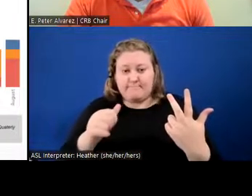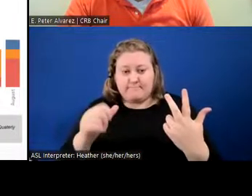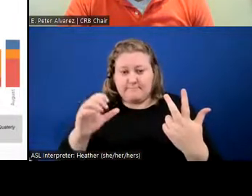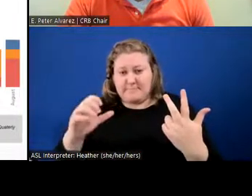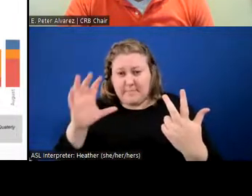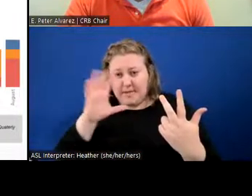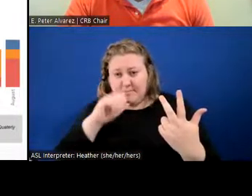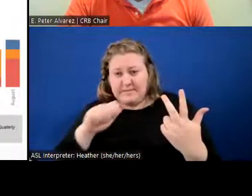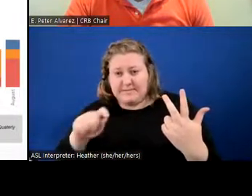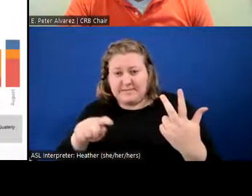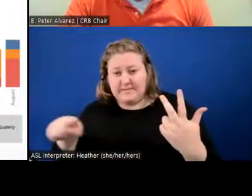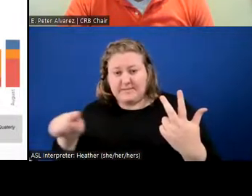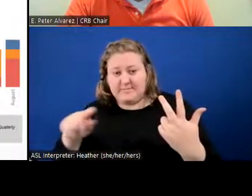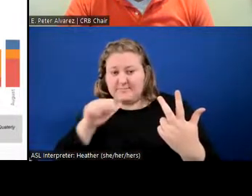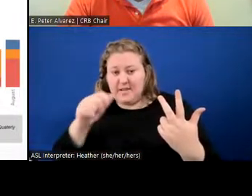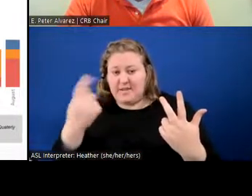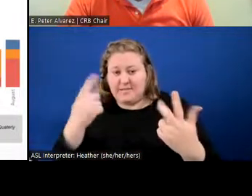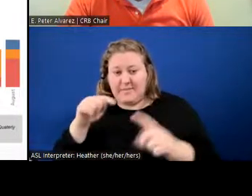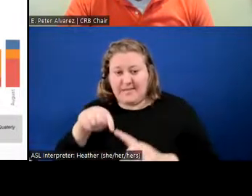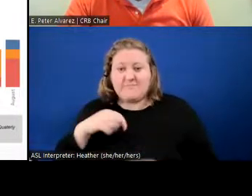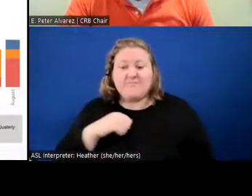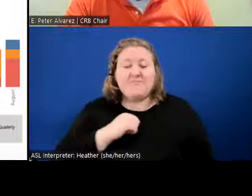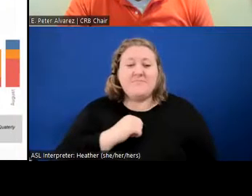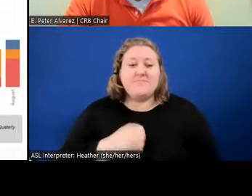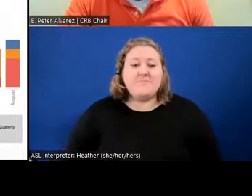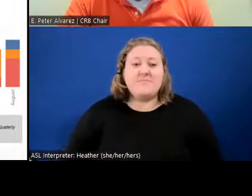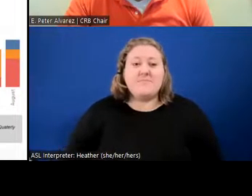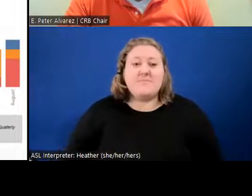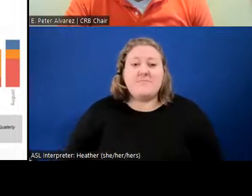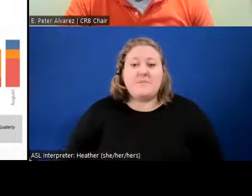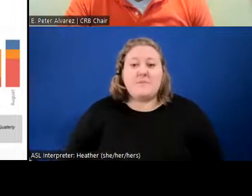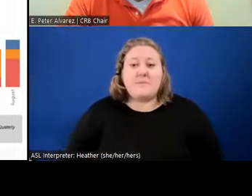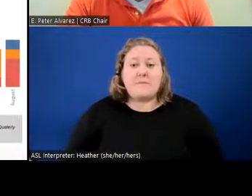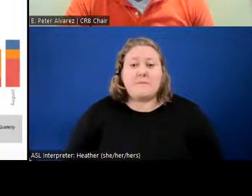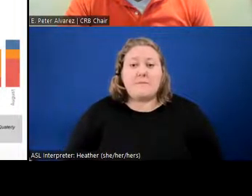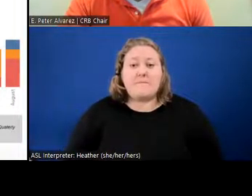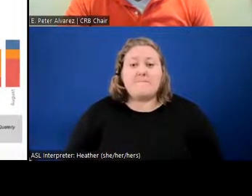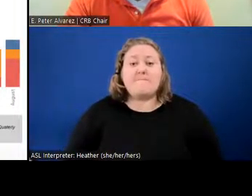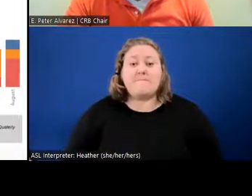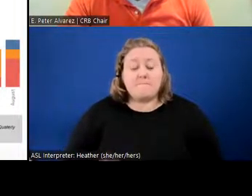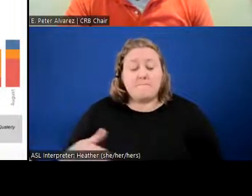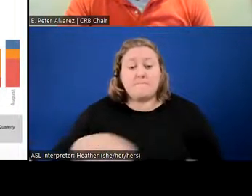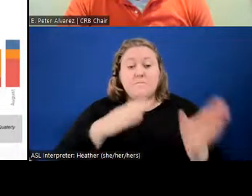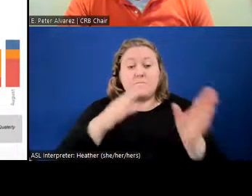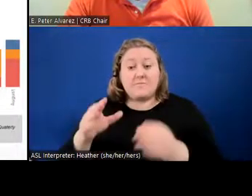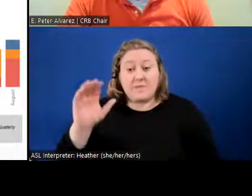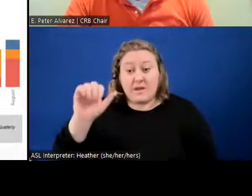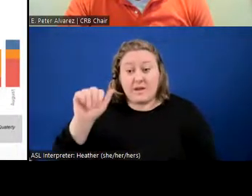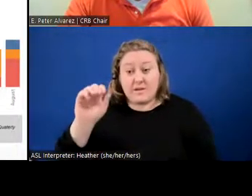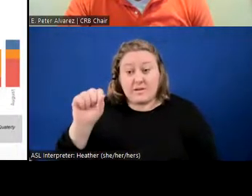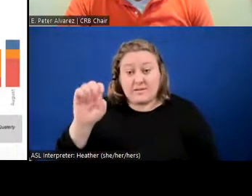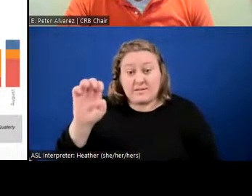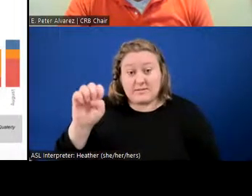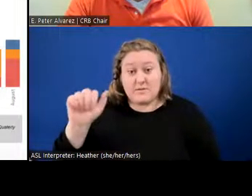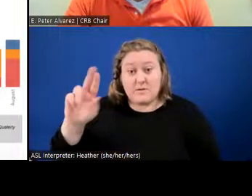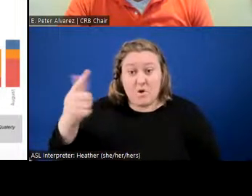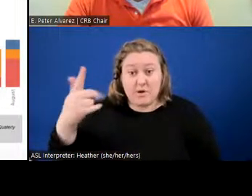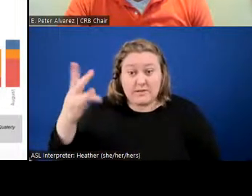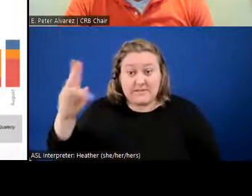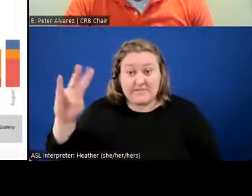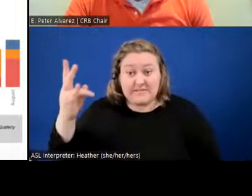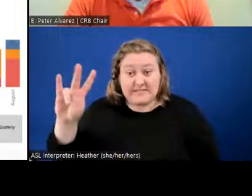We also had cases that were on – I'm sorry, on August 17th, the I.O. the Internal Affairs